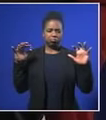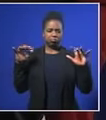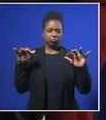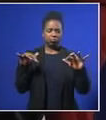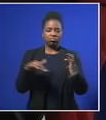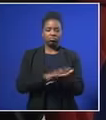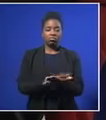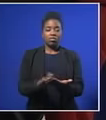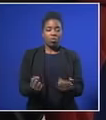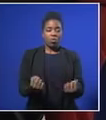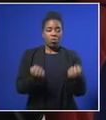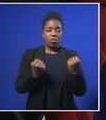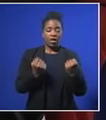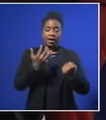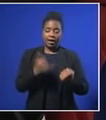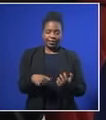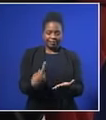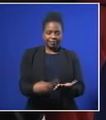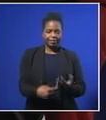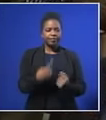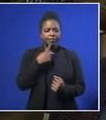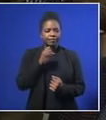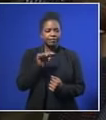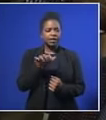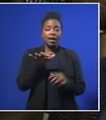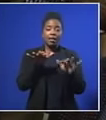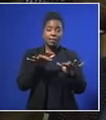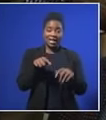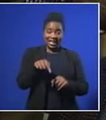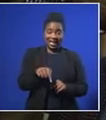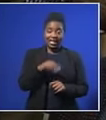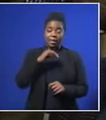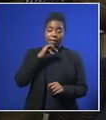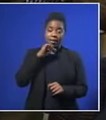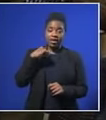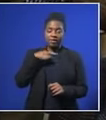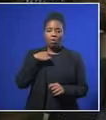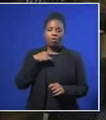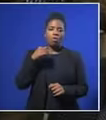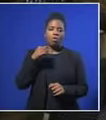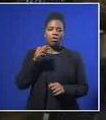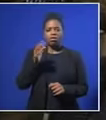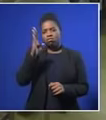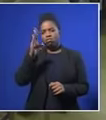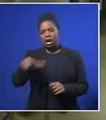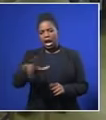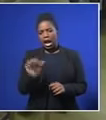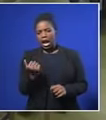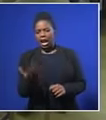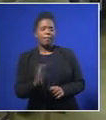The Constitutional Review Committee reminded attendees that this was not the platform to follow up on land claims.